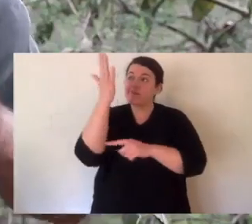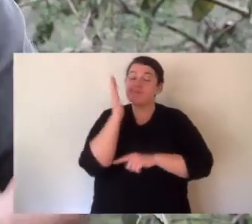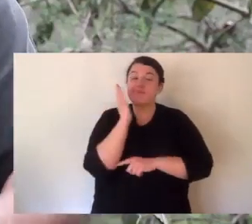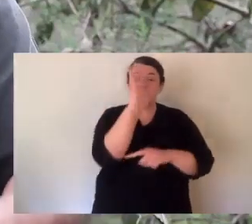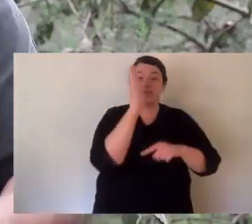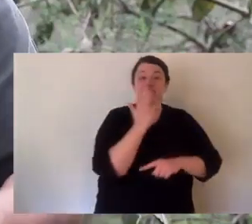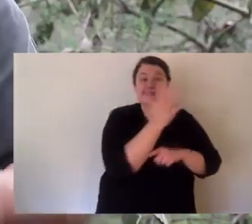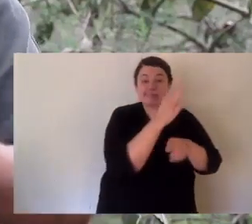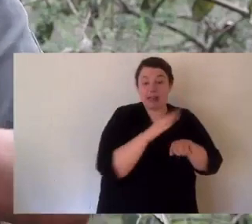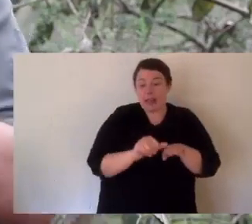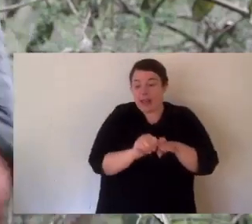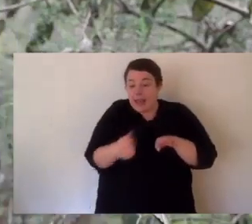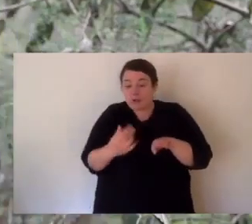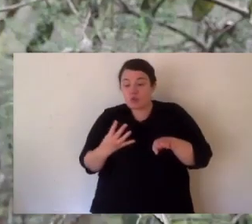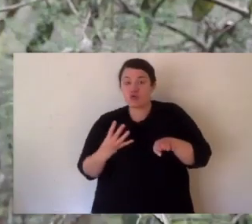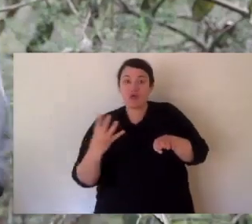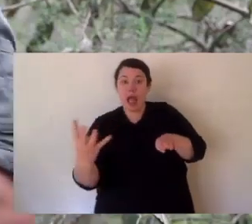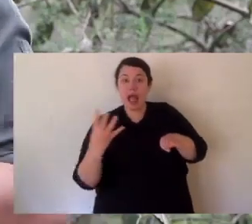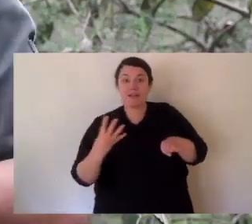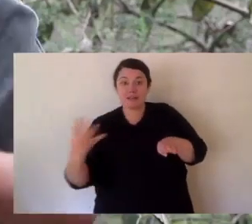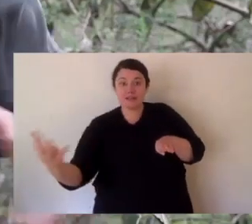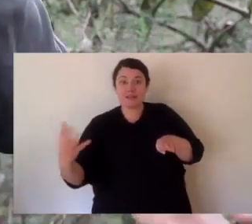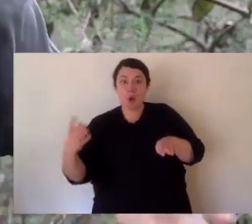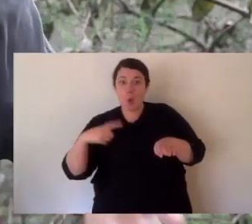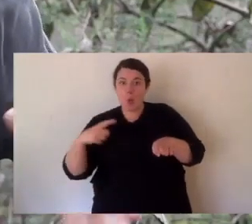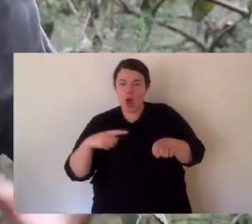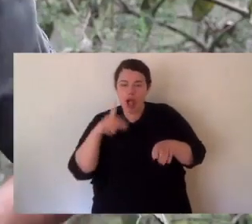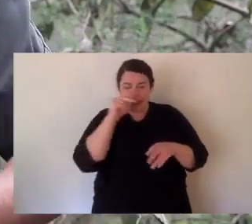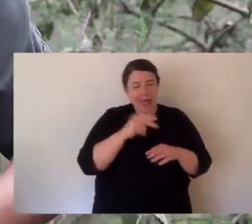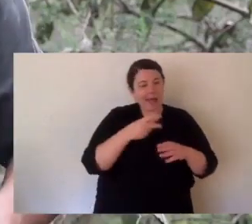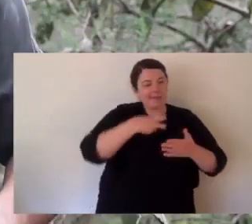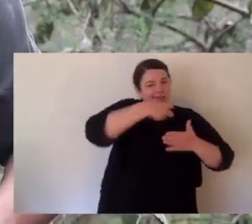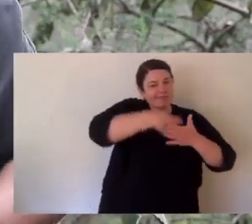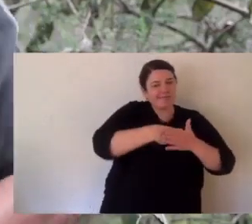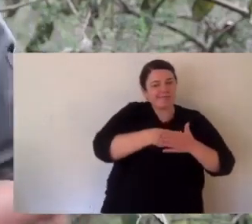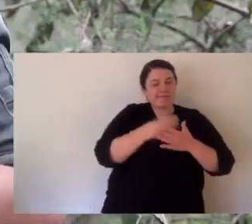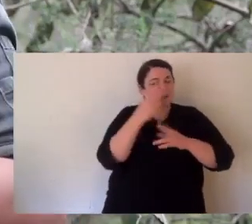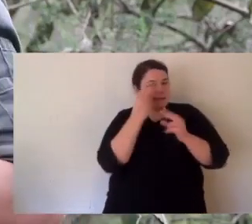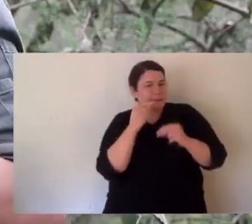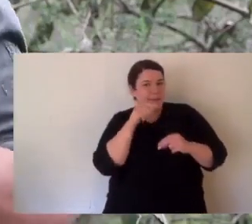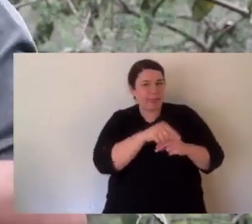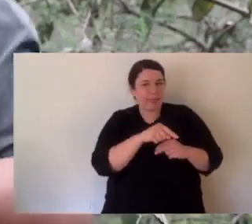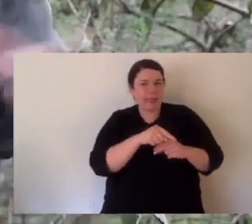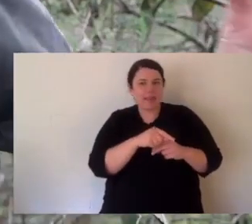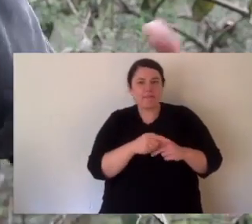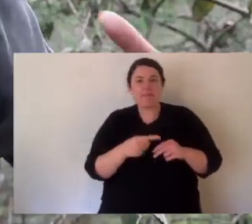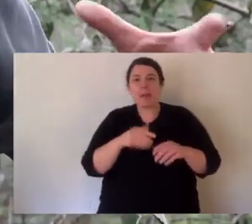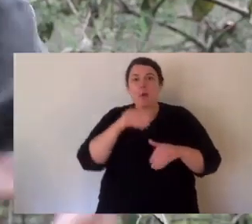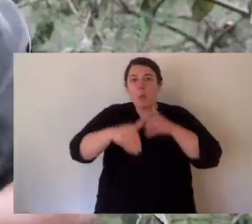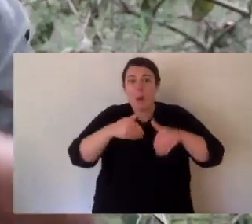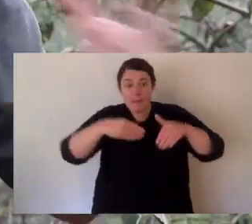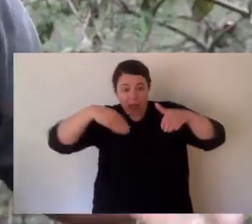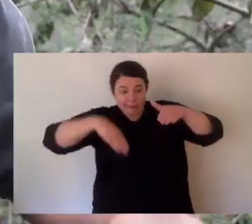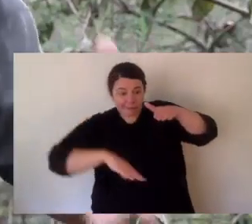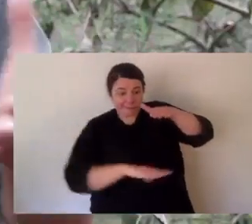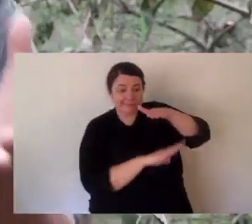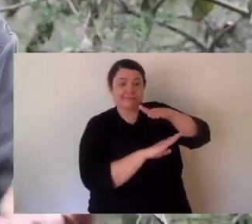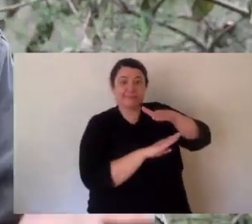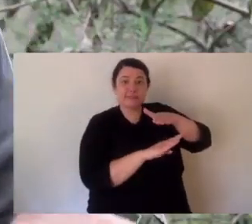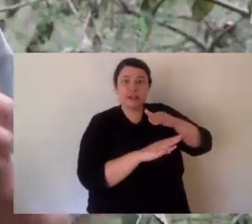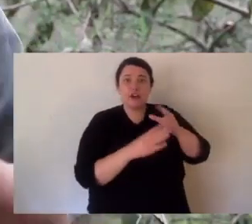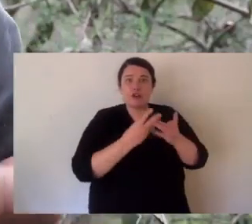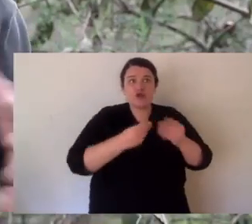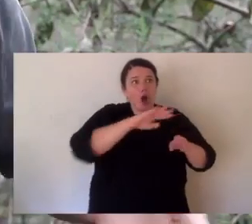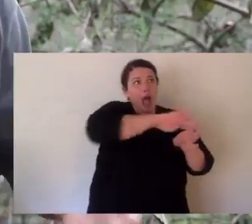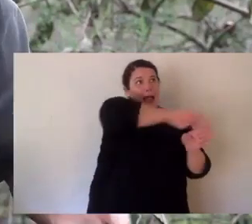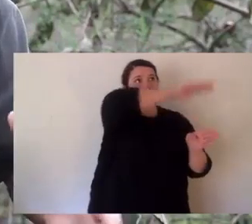They live there because they can find shelter and they'd shelter in things like old wombat burrows, big dry caves or tree hollows of